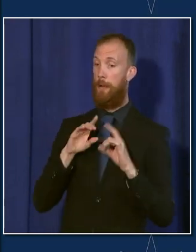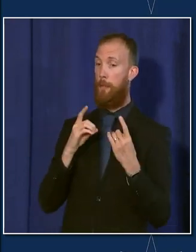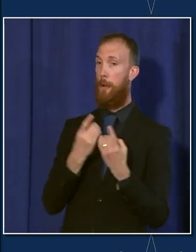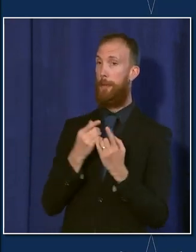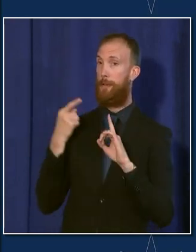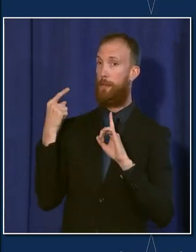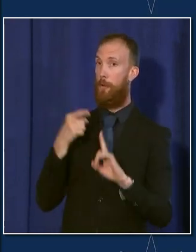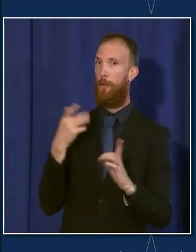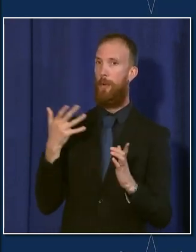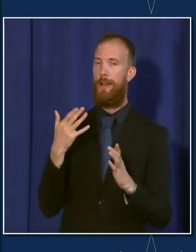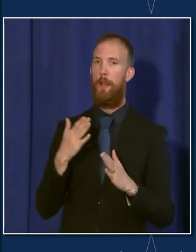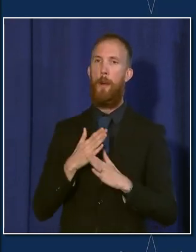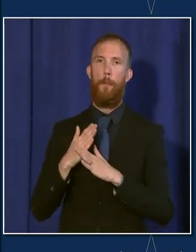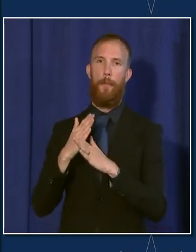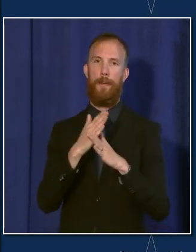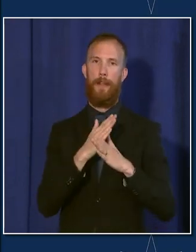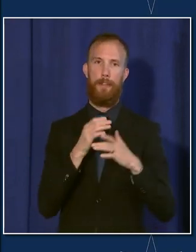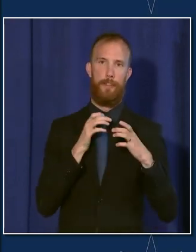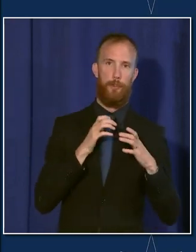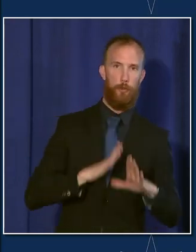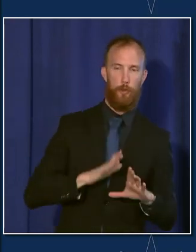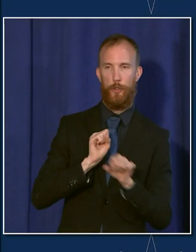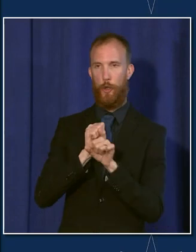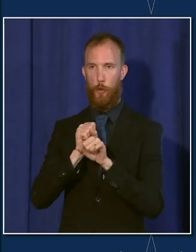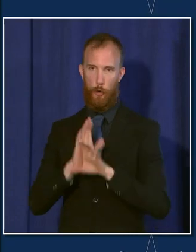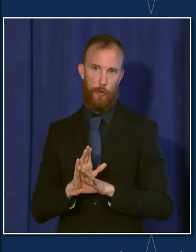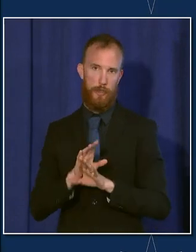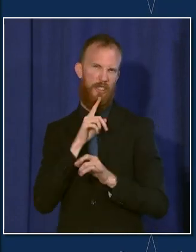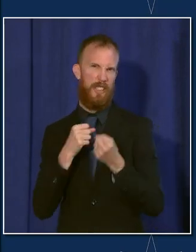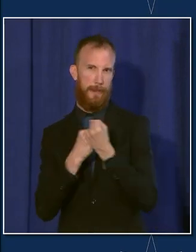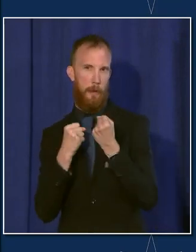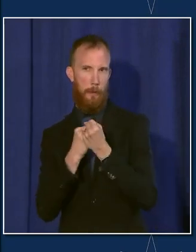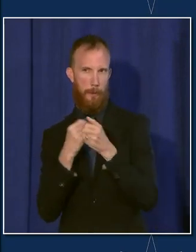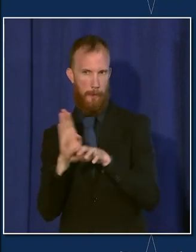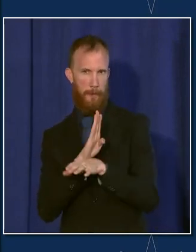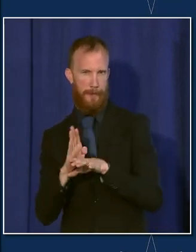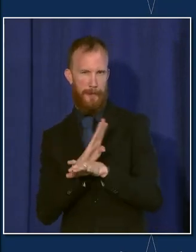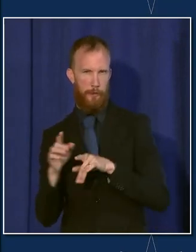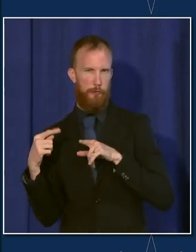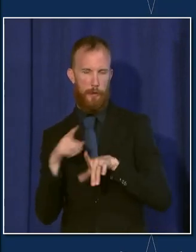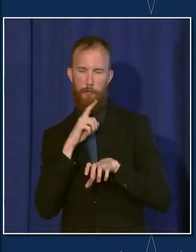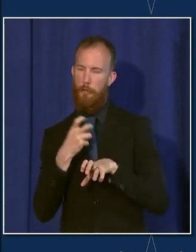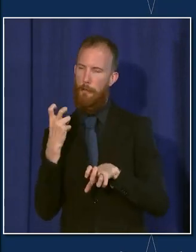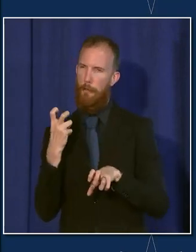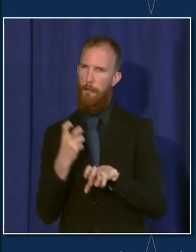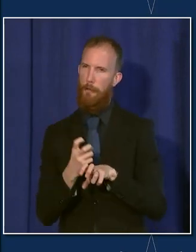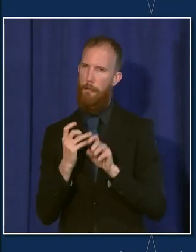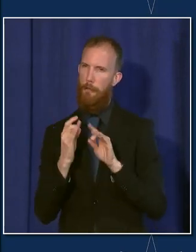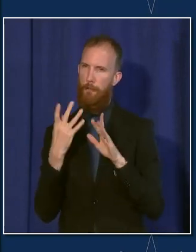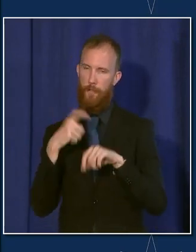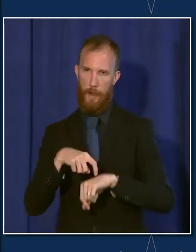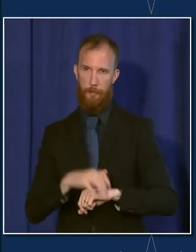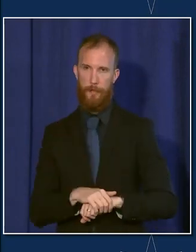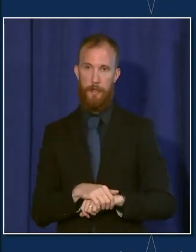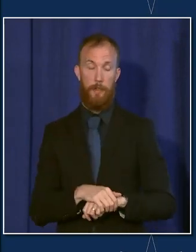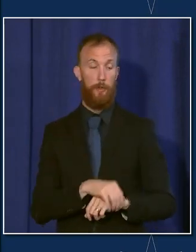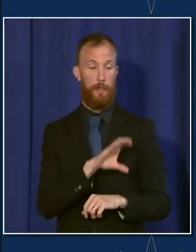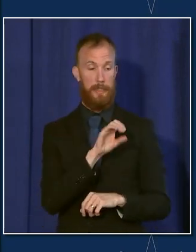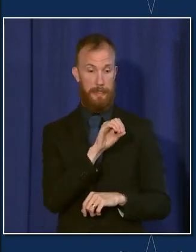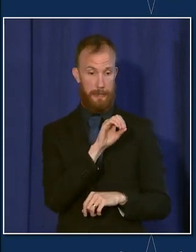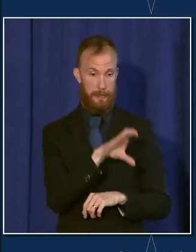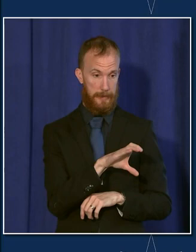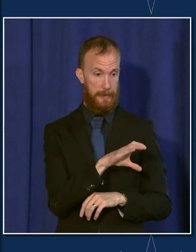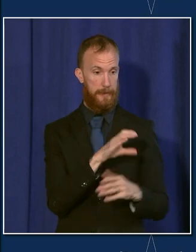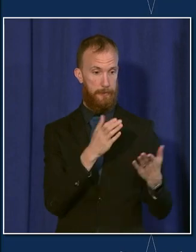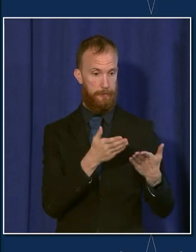to protect consumers and workers and to support businesses, especially during these difficult times. In alignment with the CDC's guidance